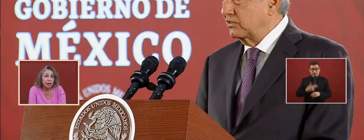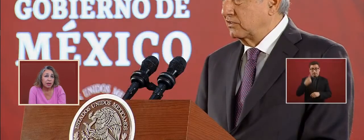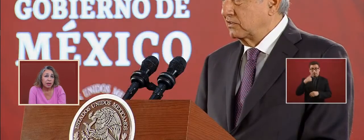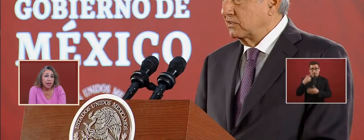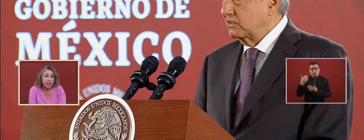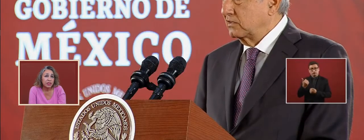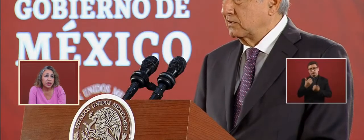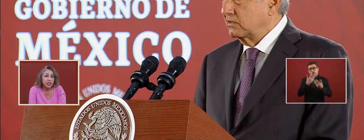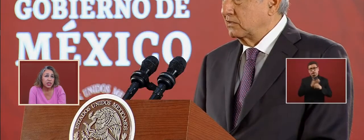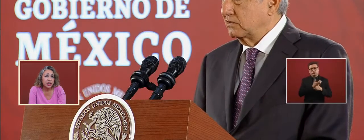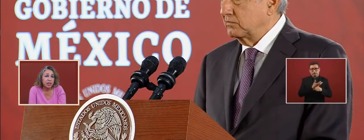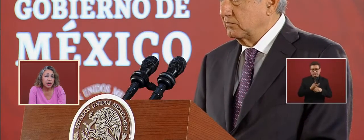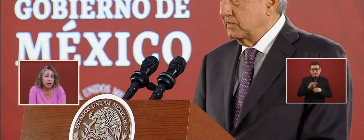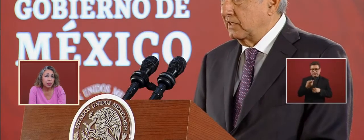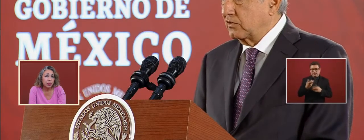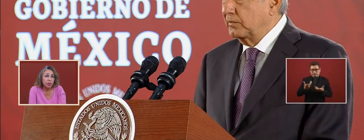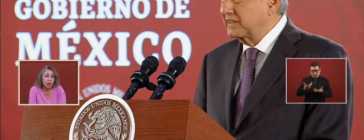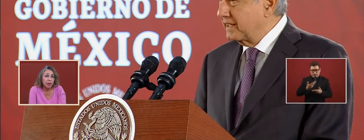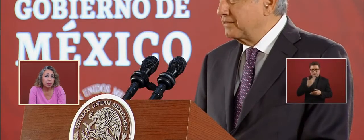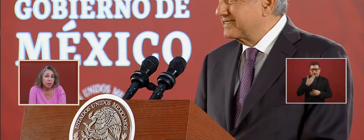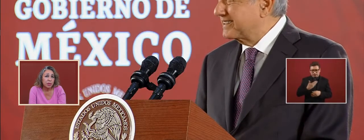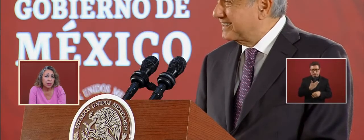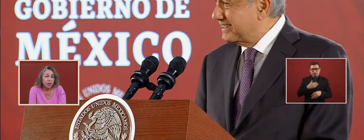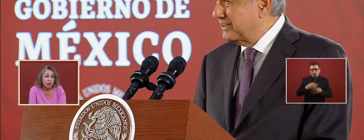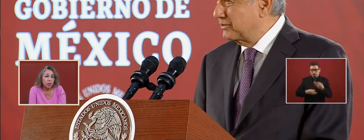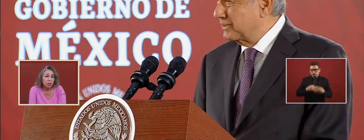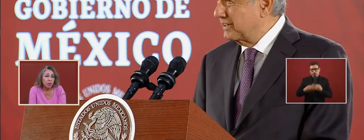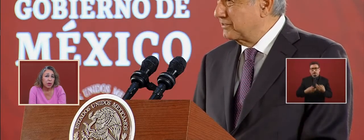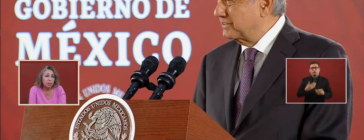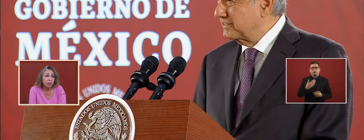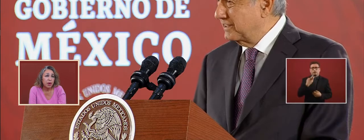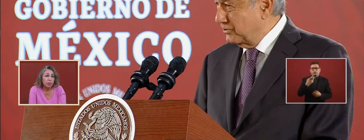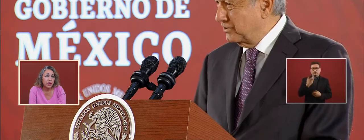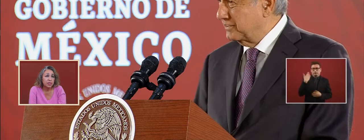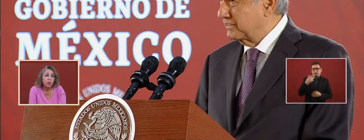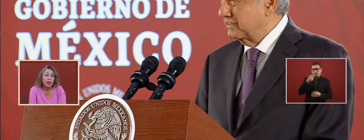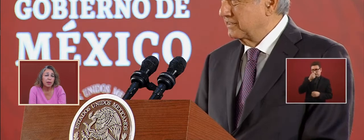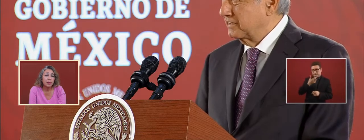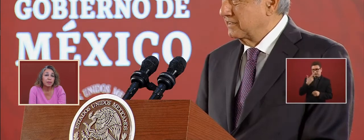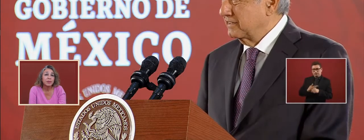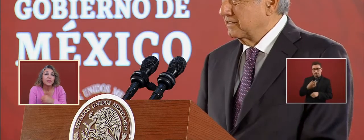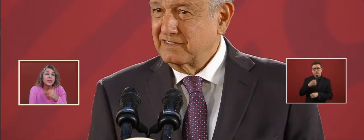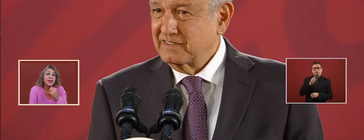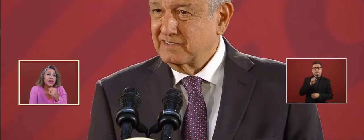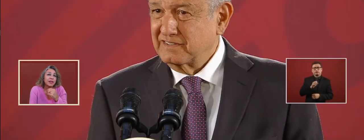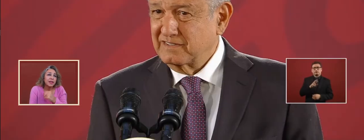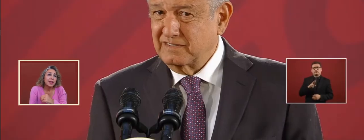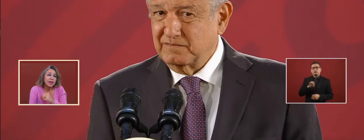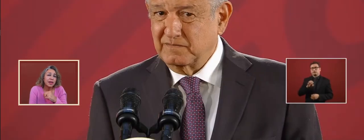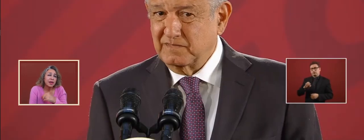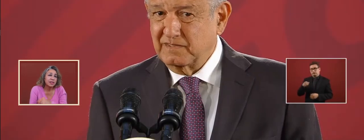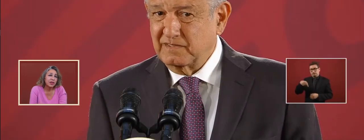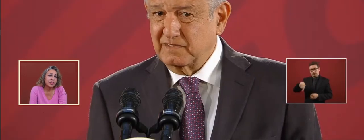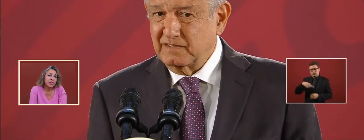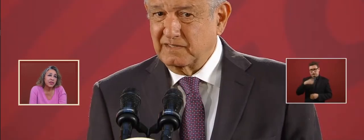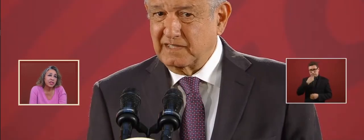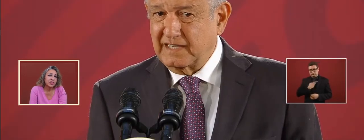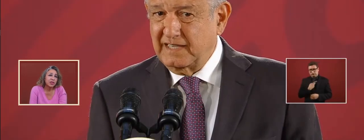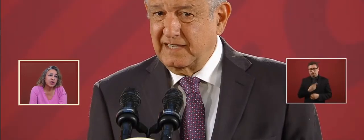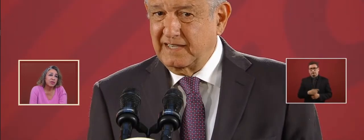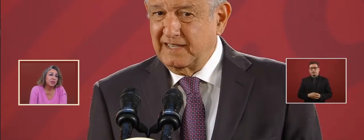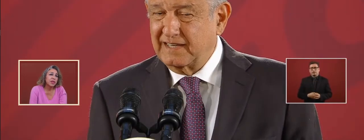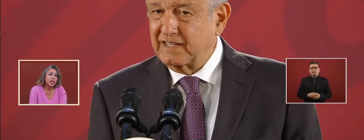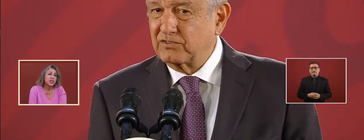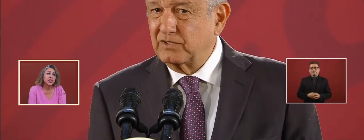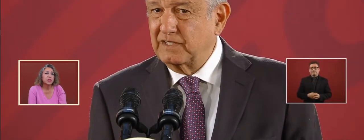extradition properties well. The Secretary of